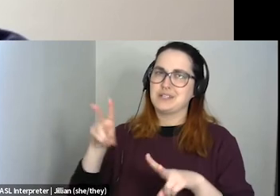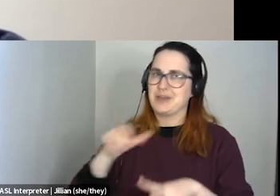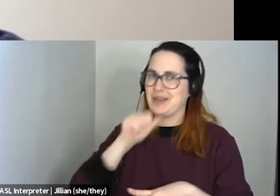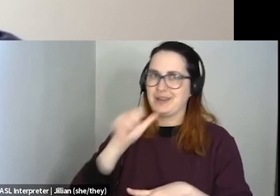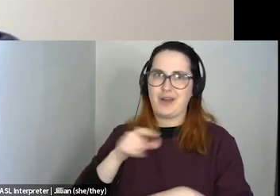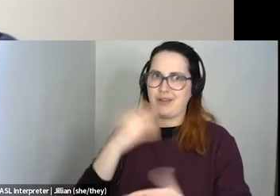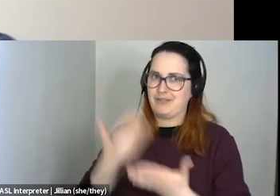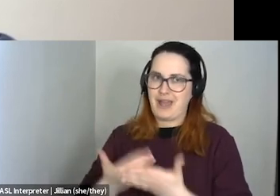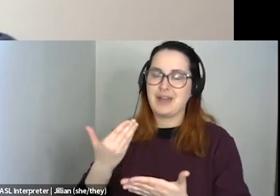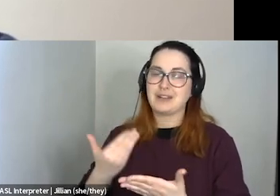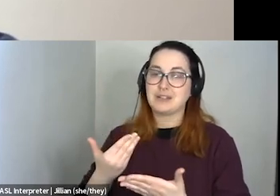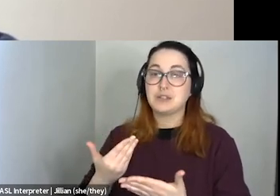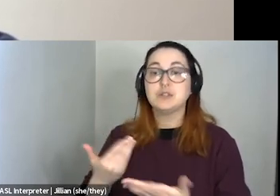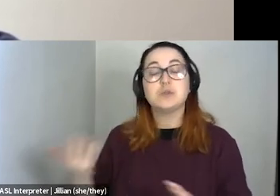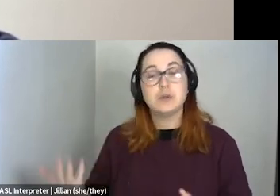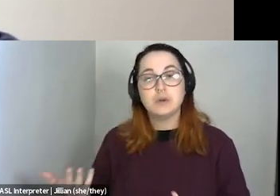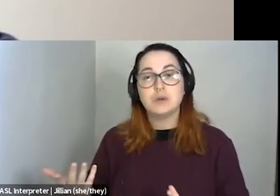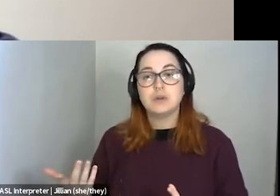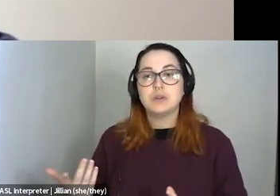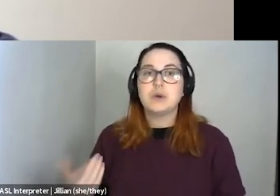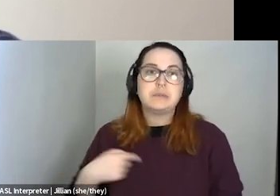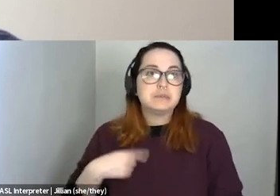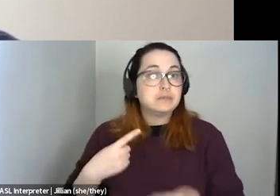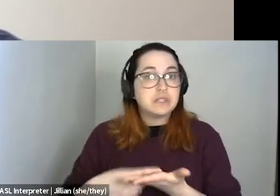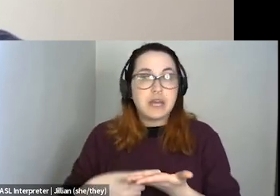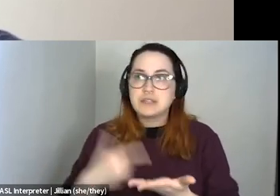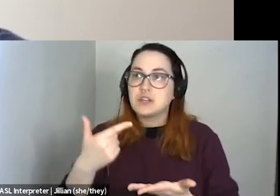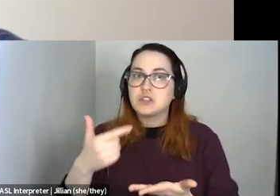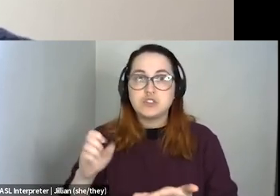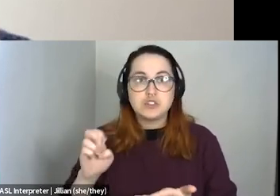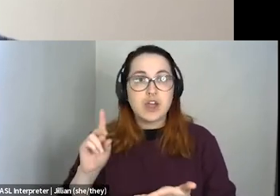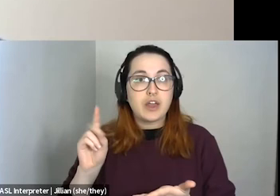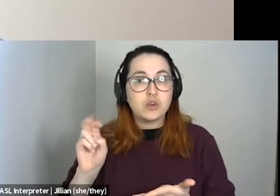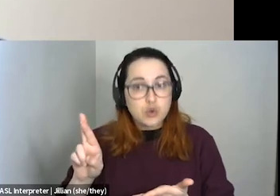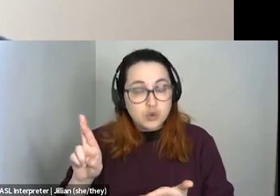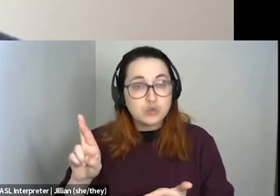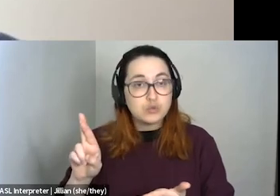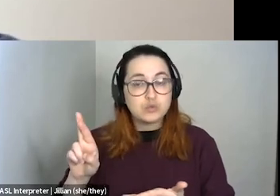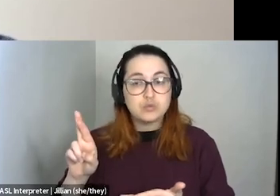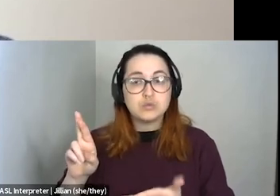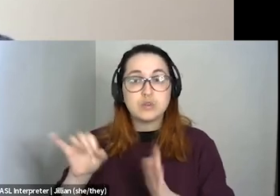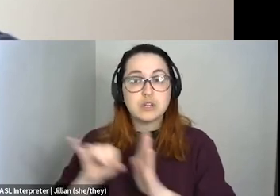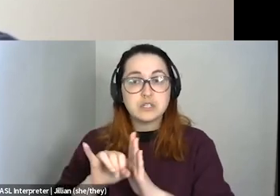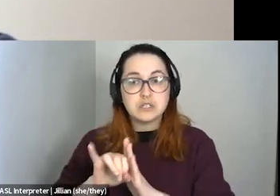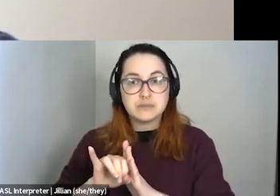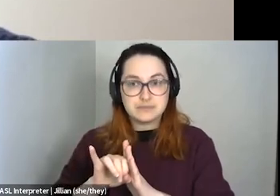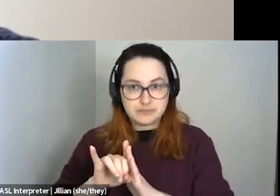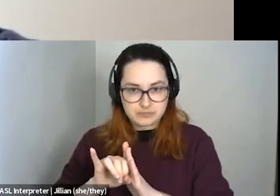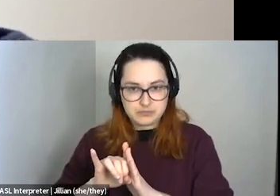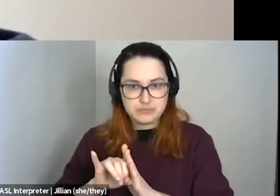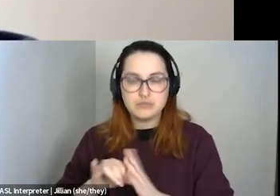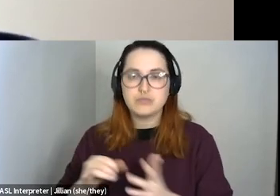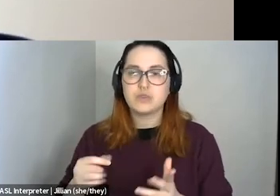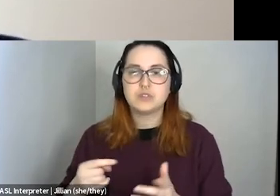know. So often when I'm talking about gender identity, I start with like not, um, speaking out the